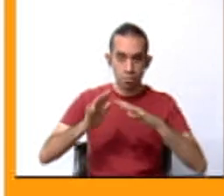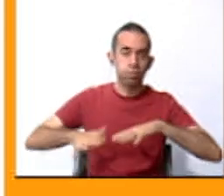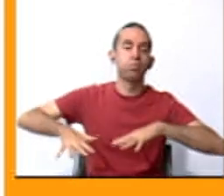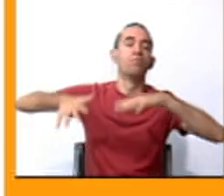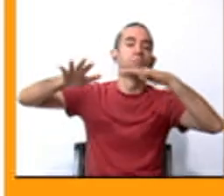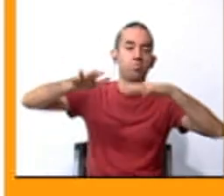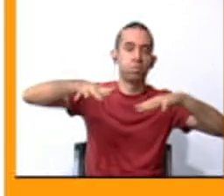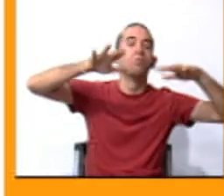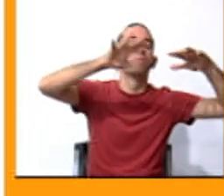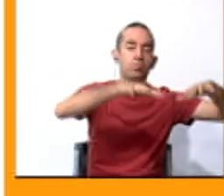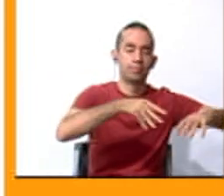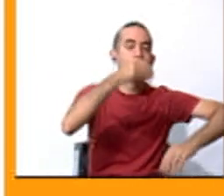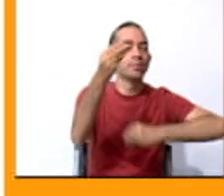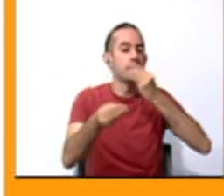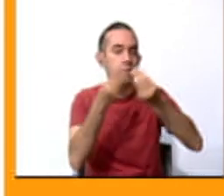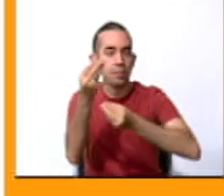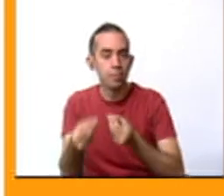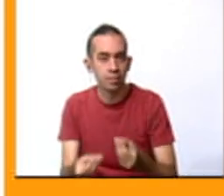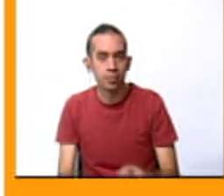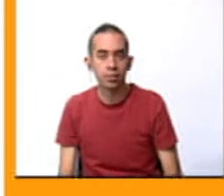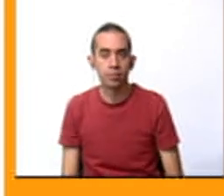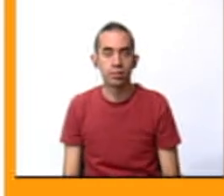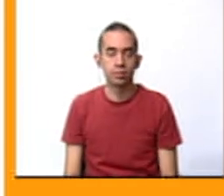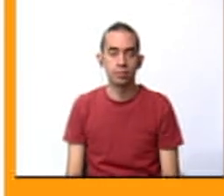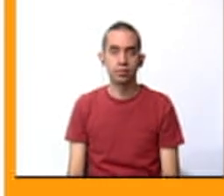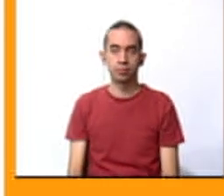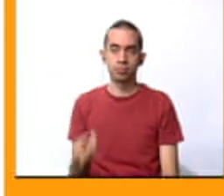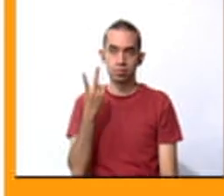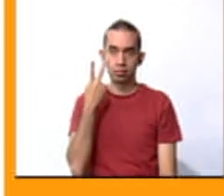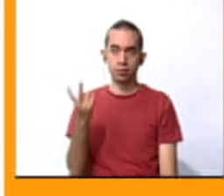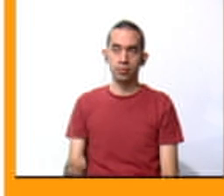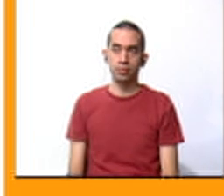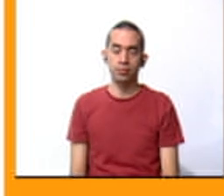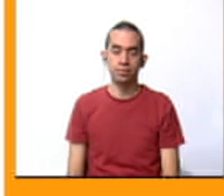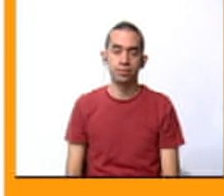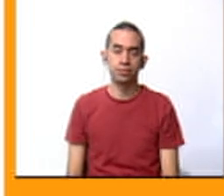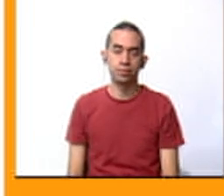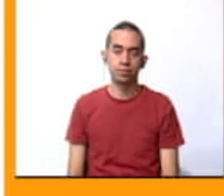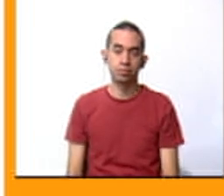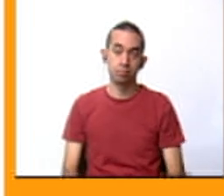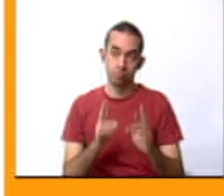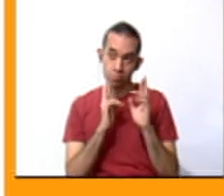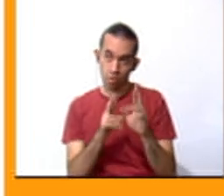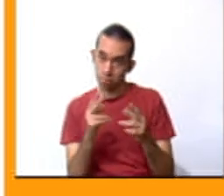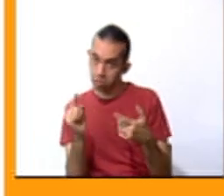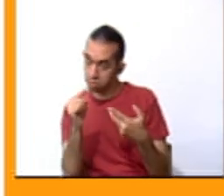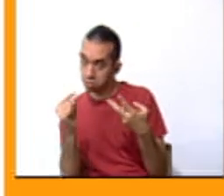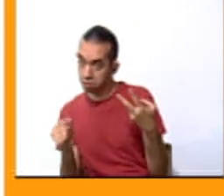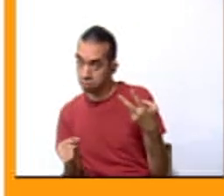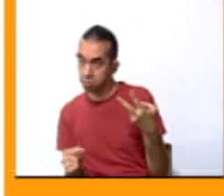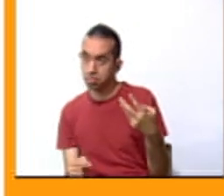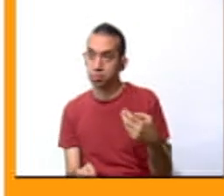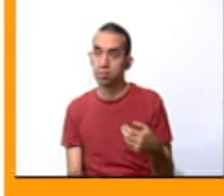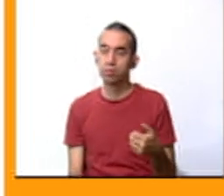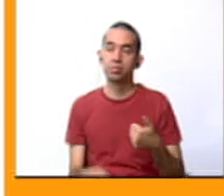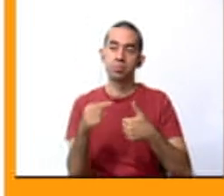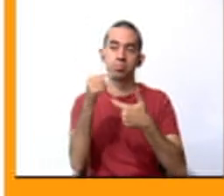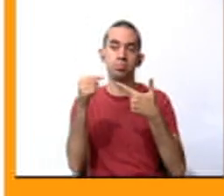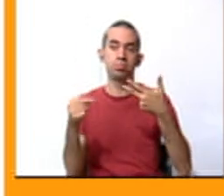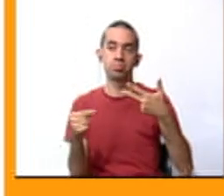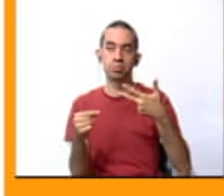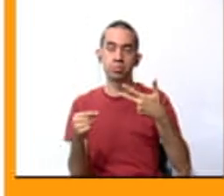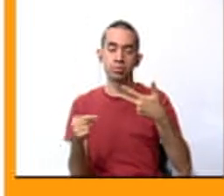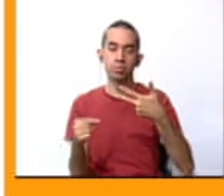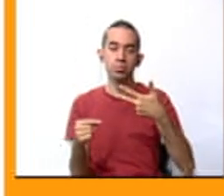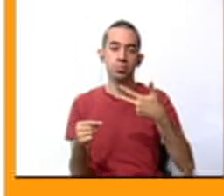what can we do? Let's see. We have some answers. Okay. We have some answers.